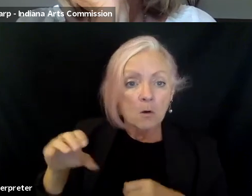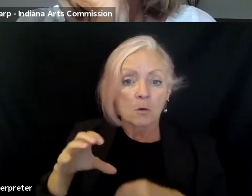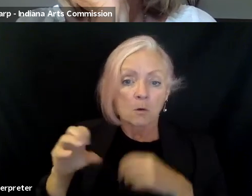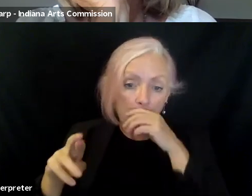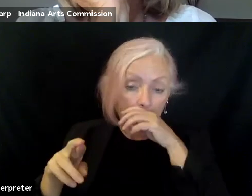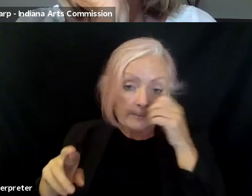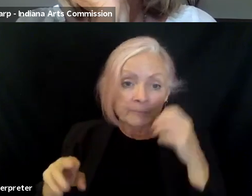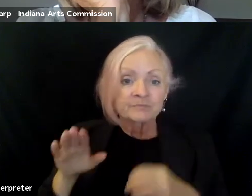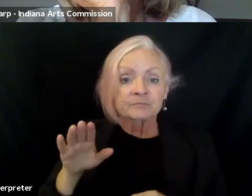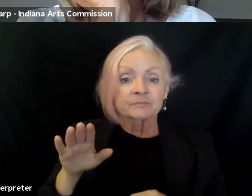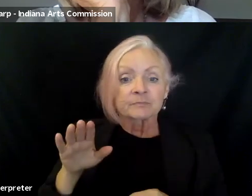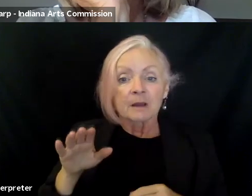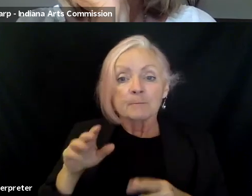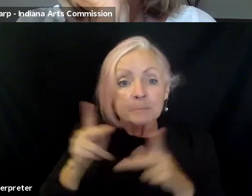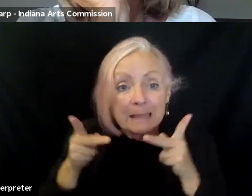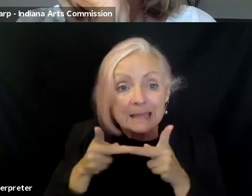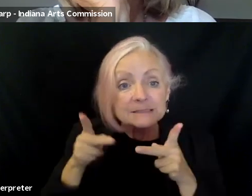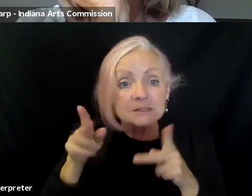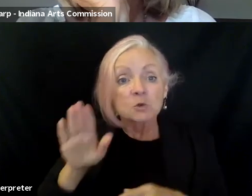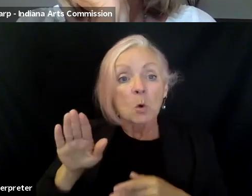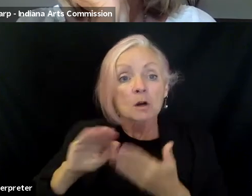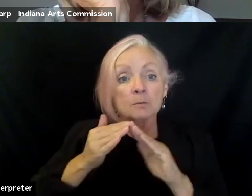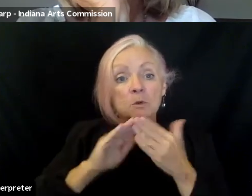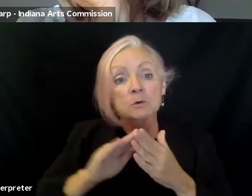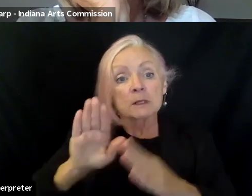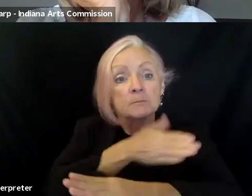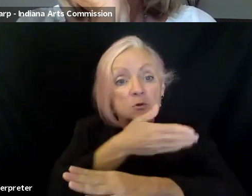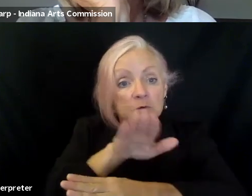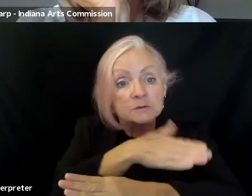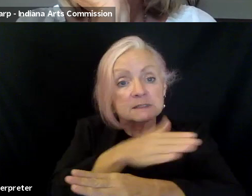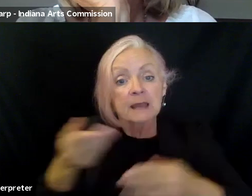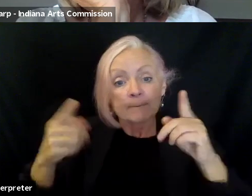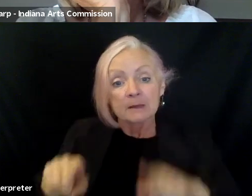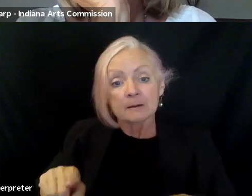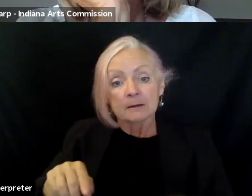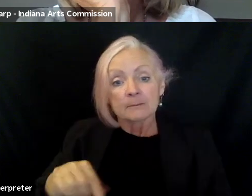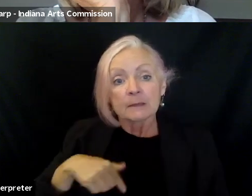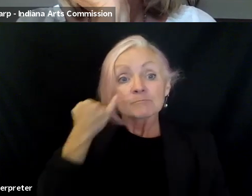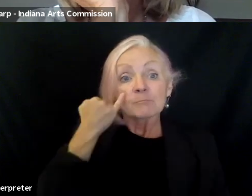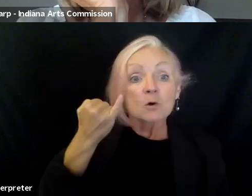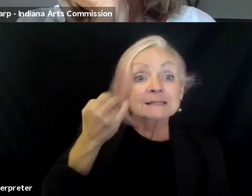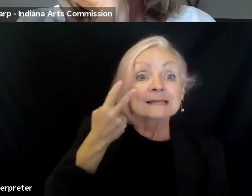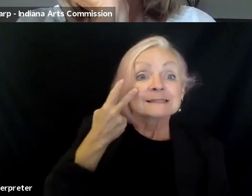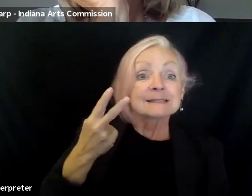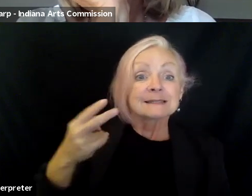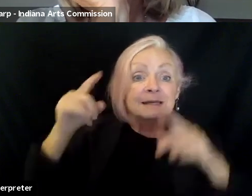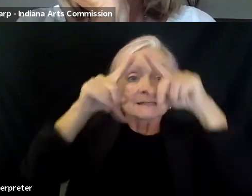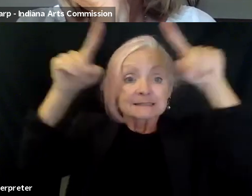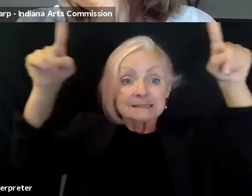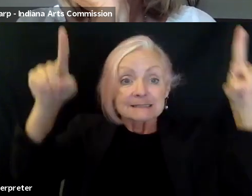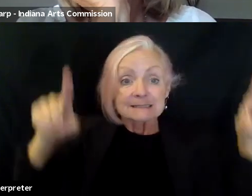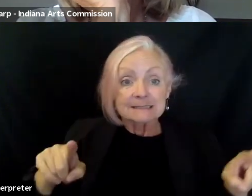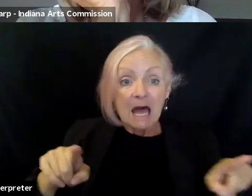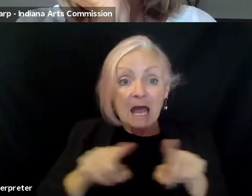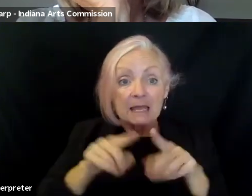um, community bands get to perform at. But I get really excited when I find the sign painters who are doing work in the